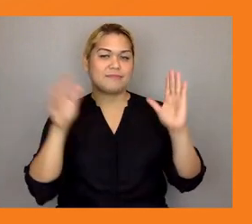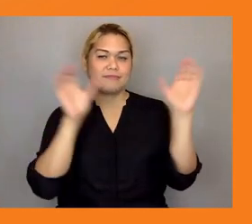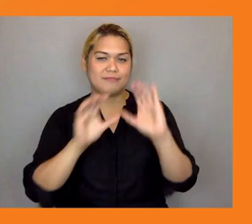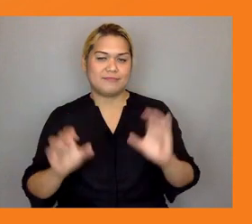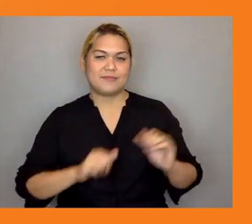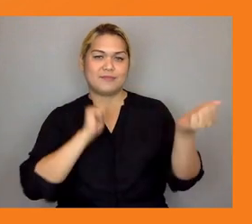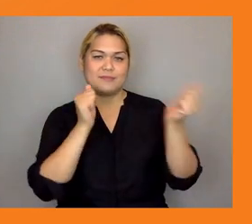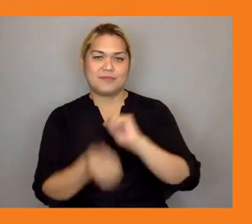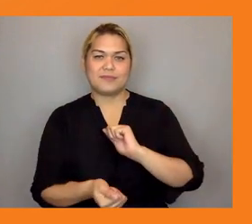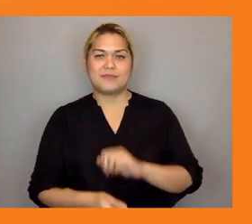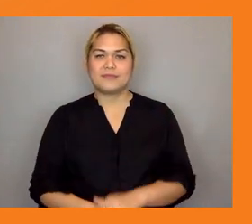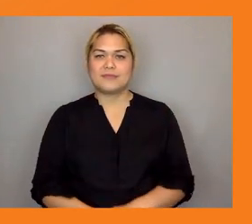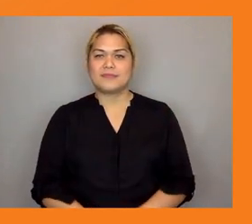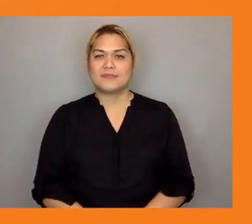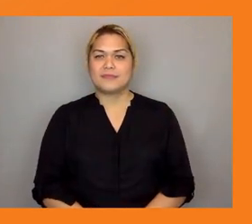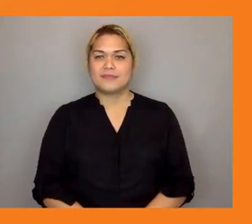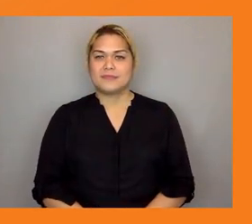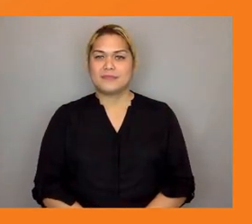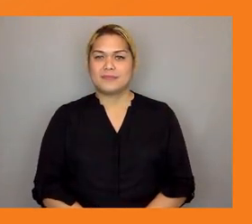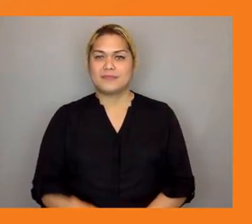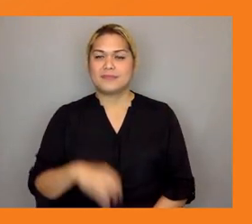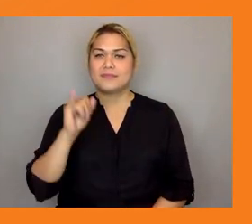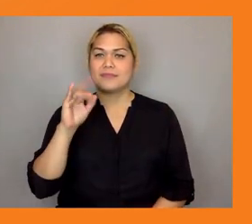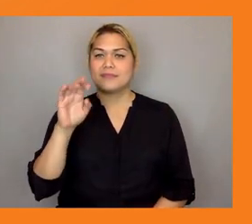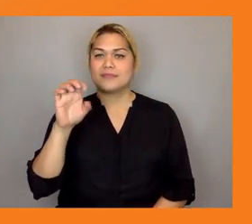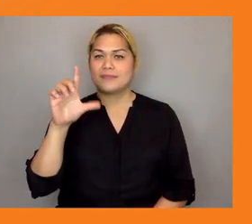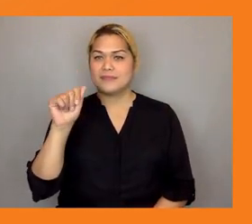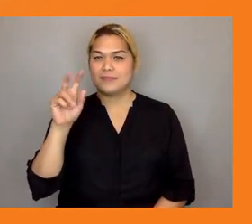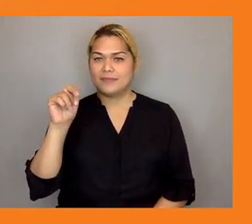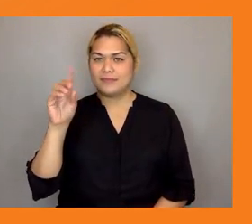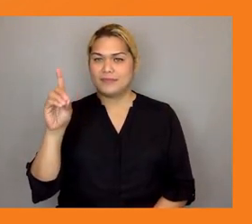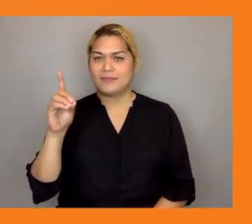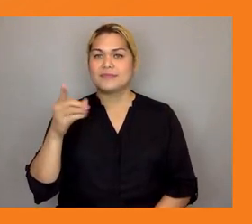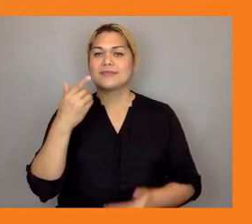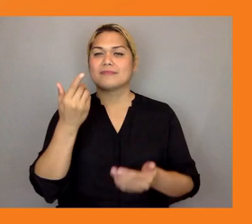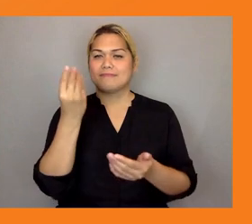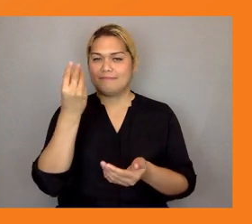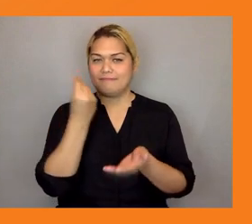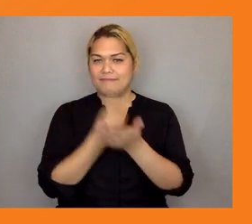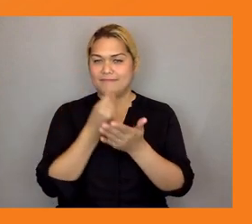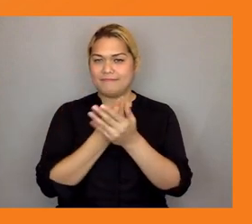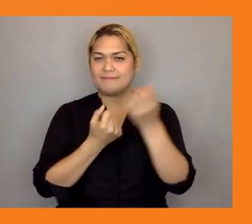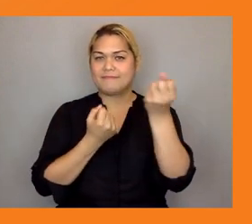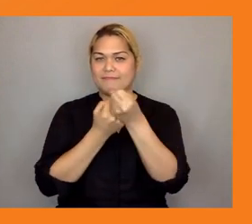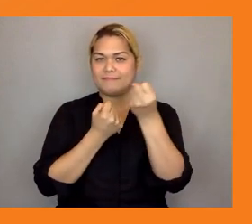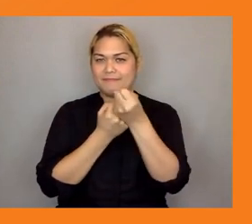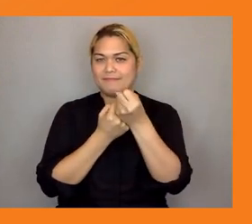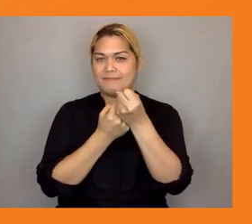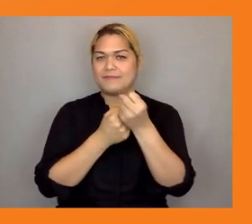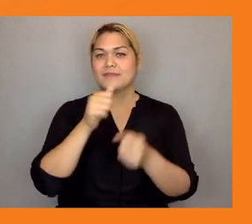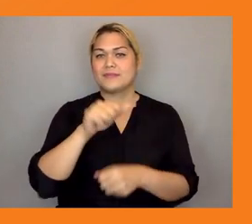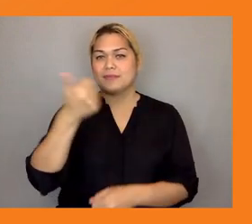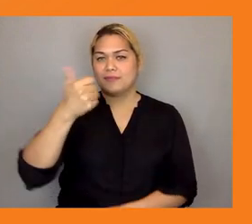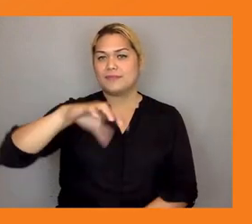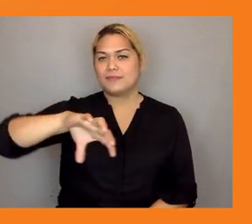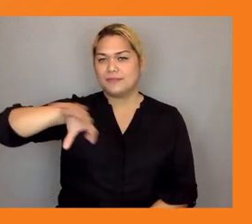uh and we are working in four uh countries in the atolls including the maldives kiribats marshall